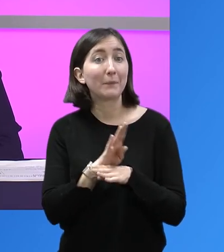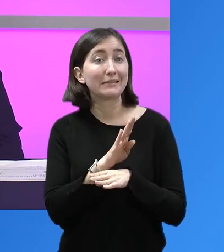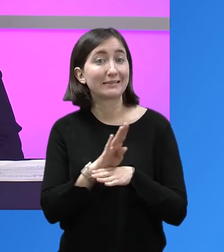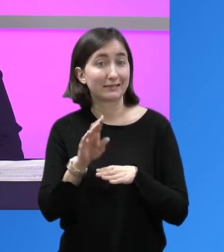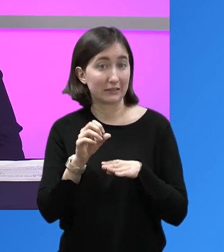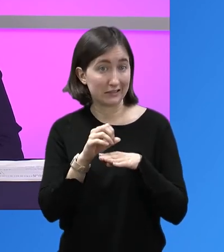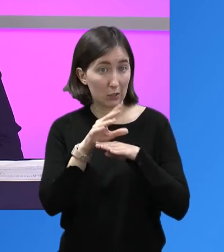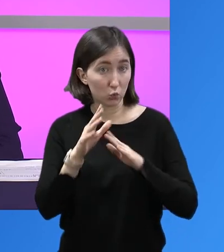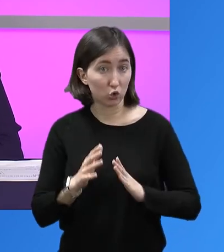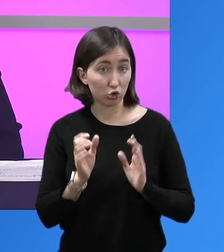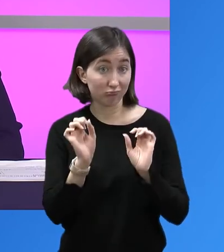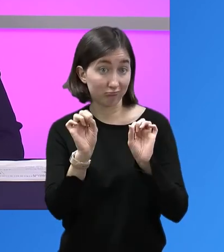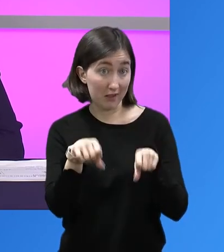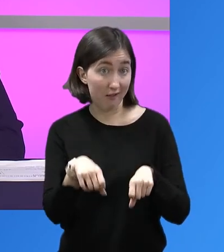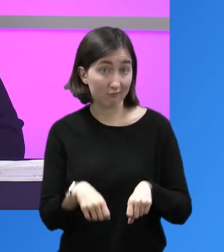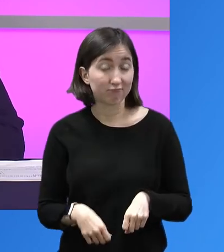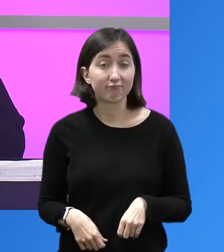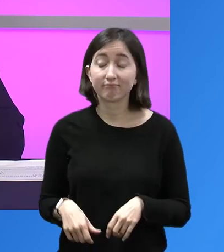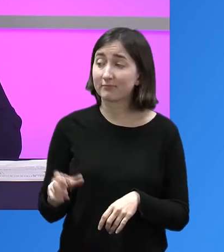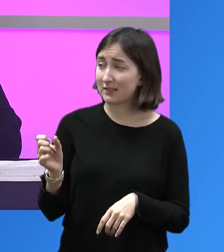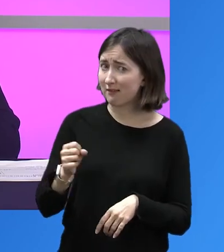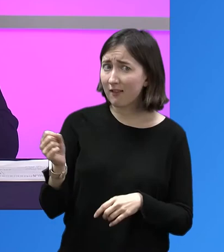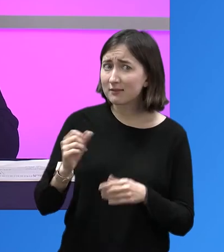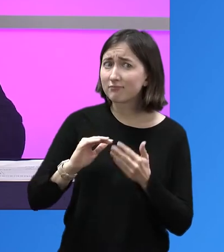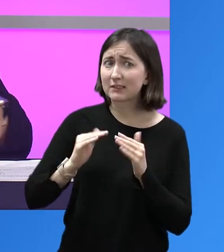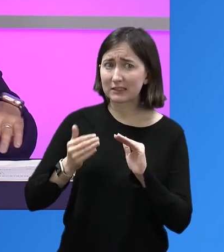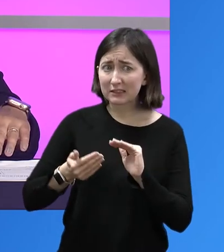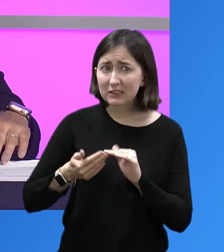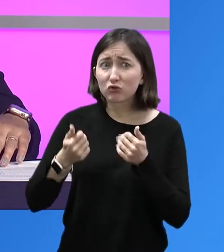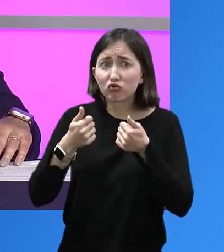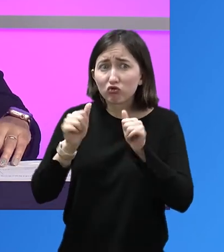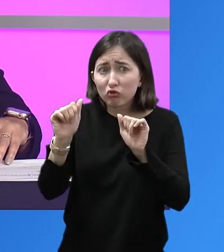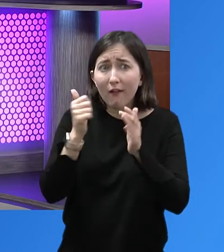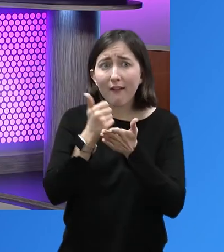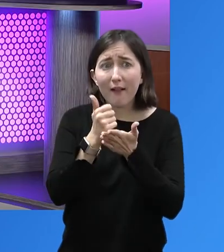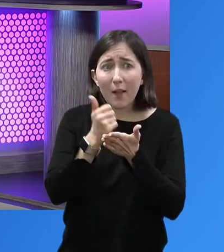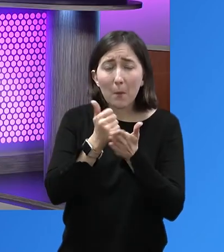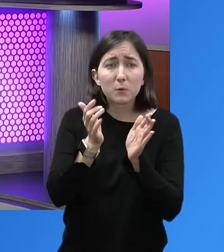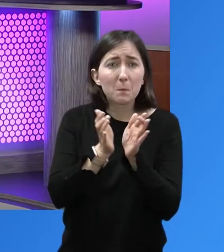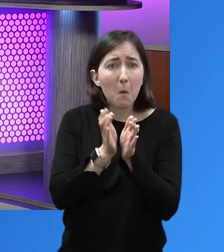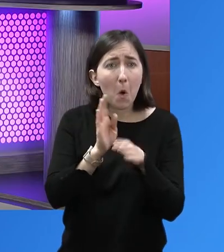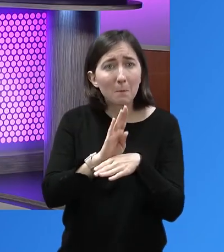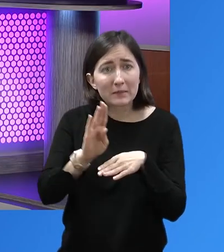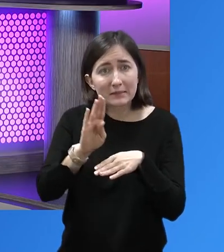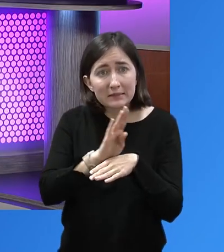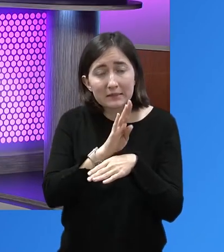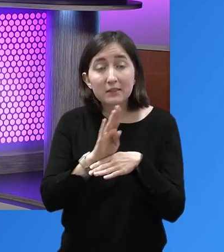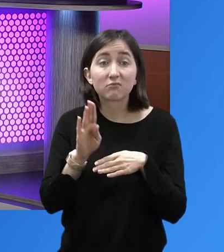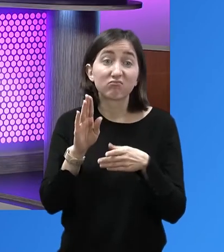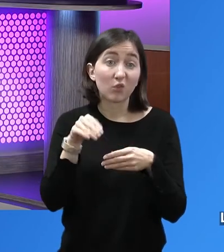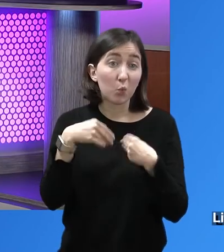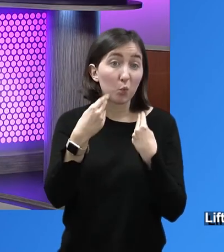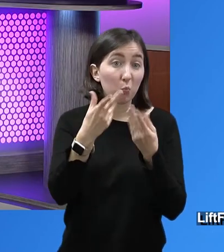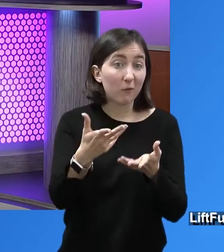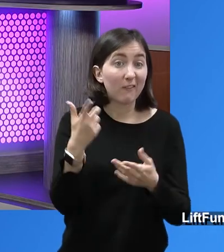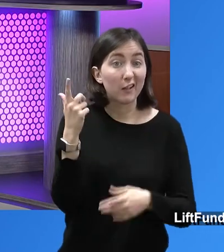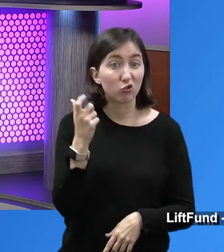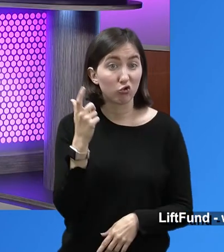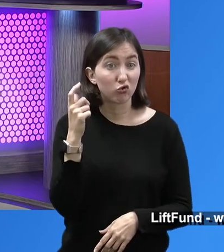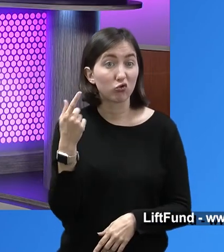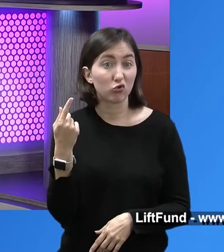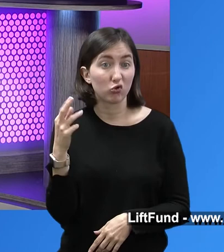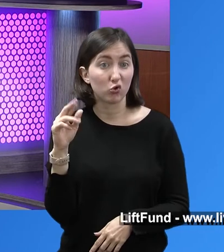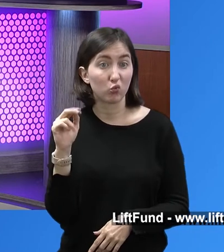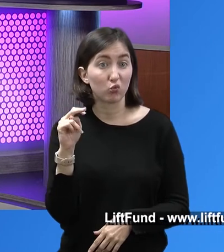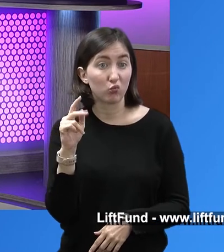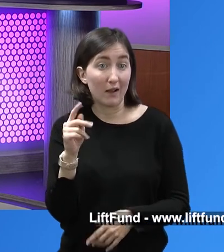business counselors. And the city has been, again, trying to help small businesses and have provided grants in the past too.